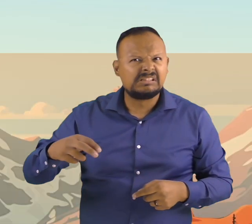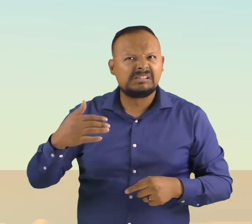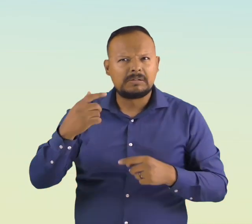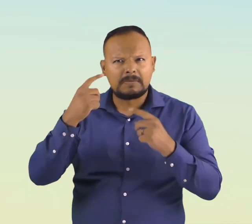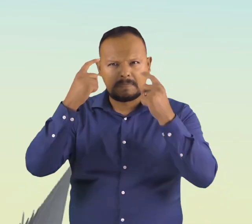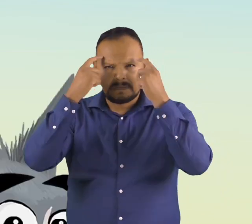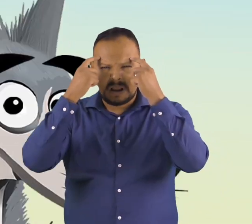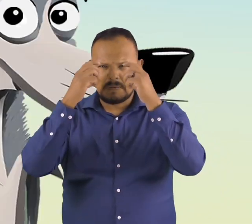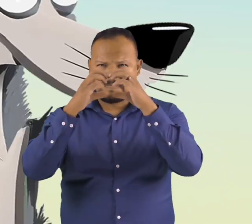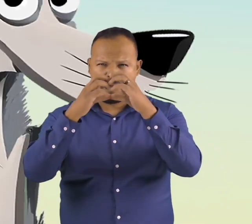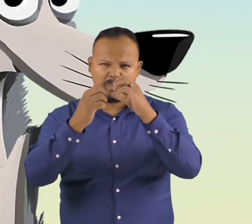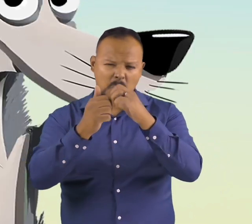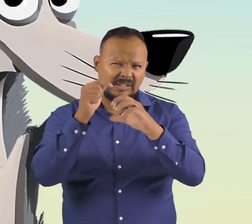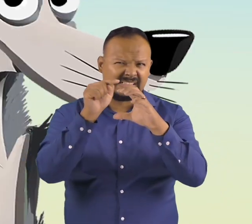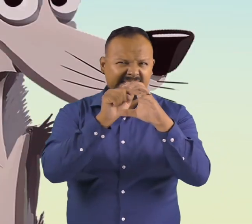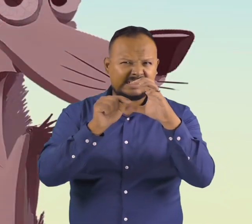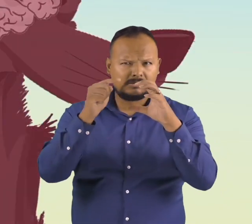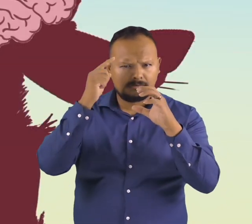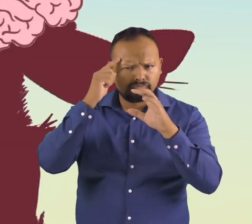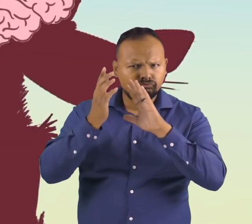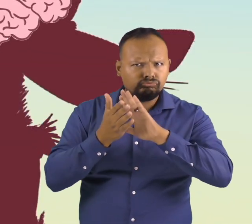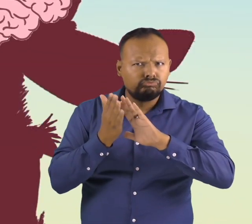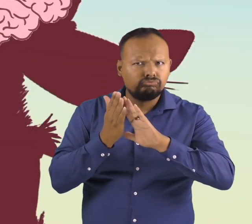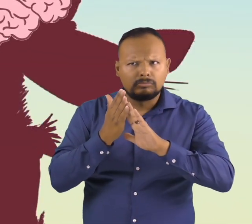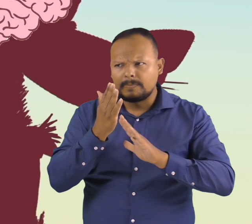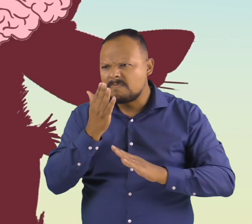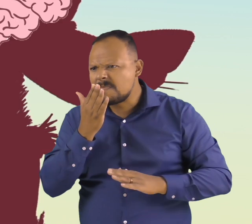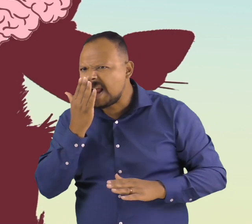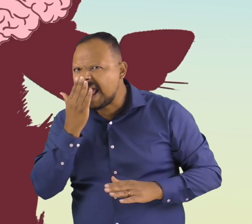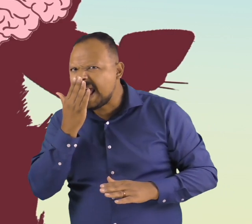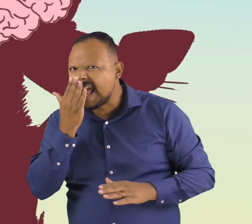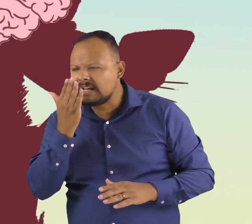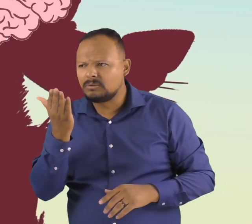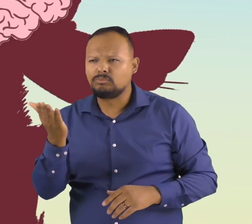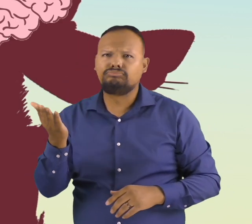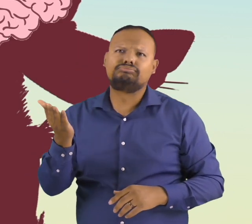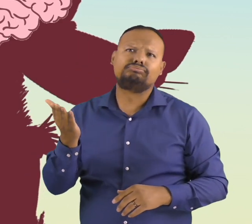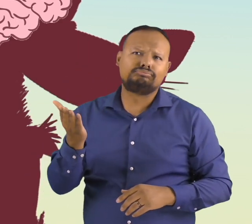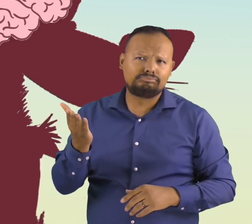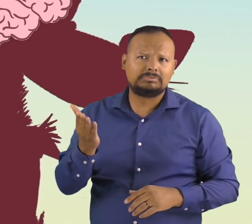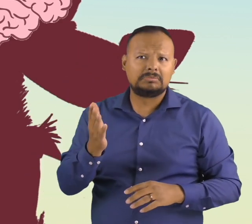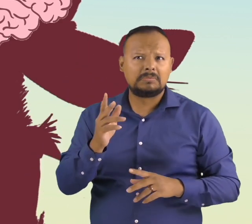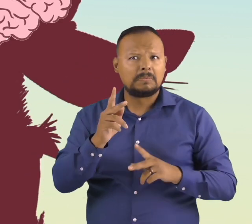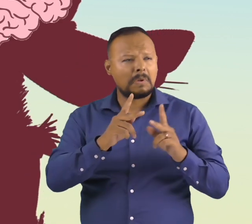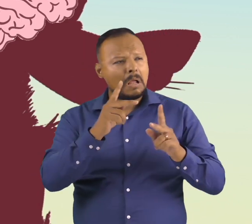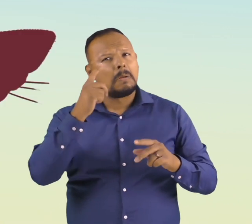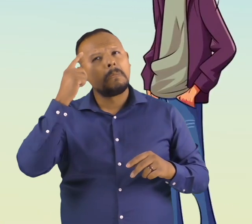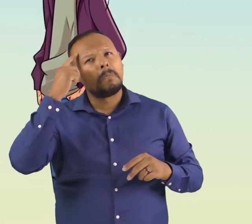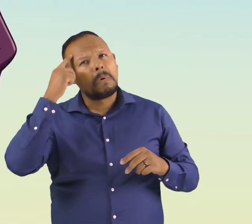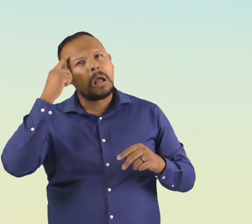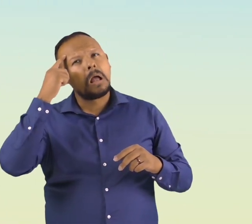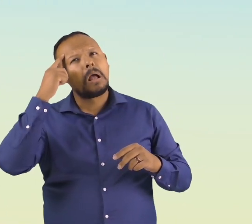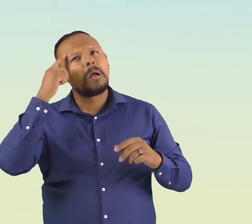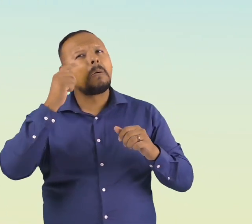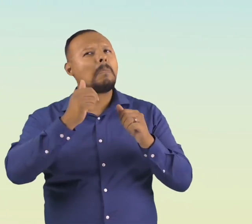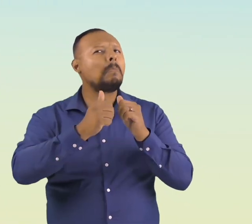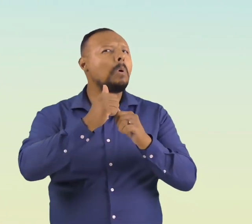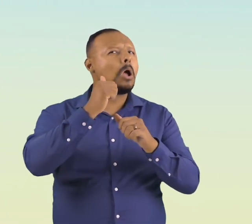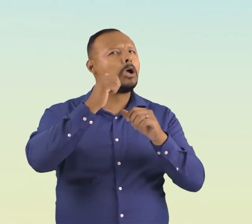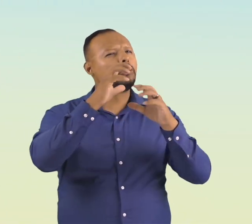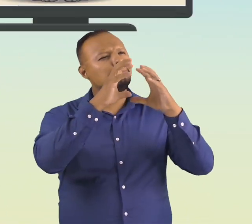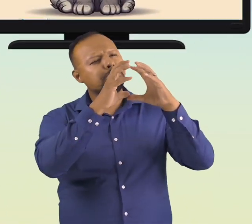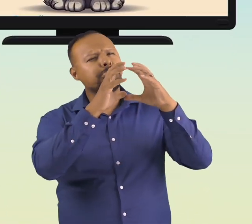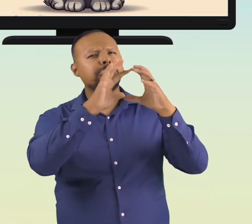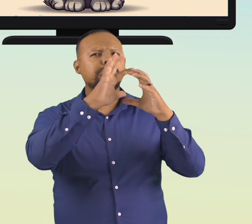A considerable part of a wolf's brain is used to process smell, just like a massive part of